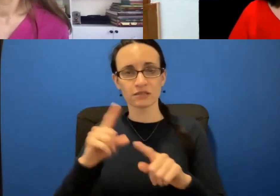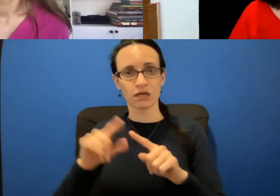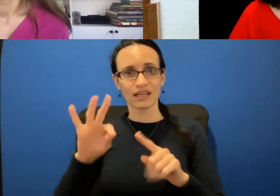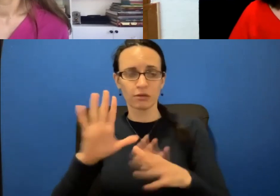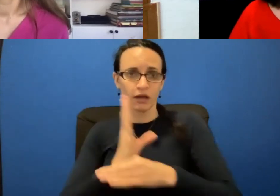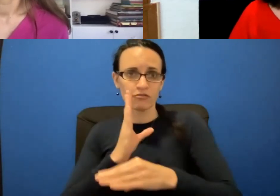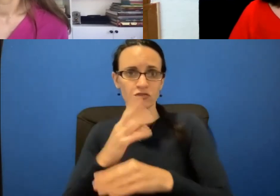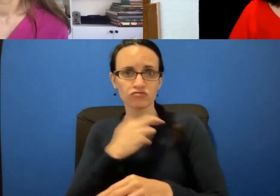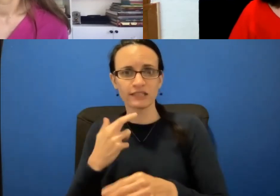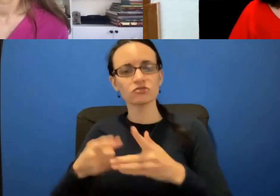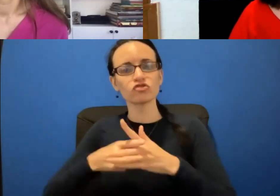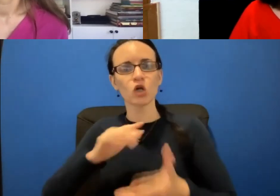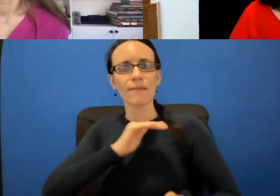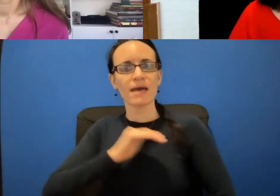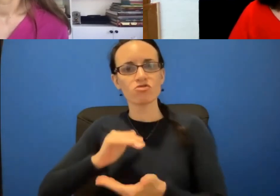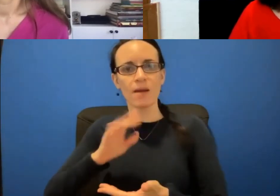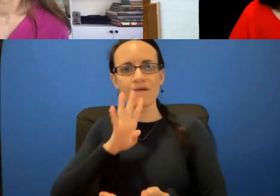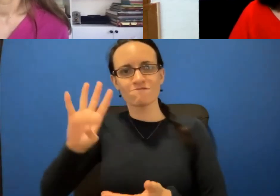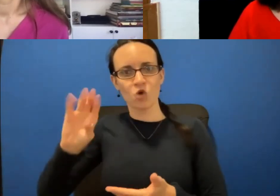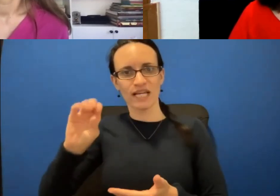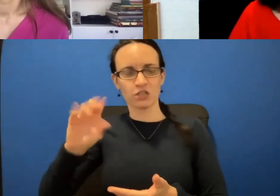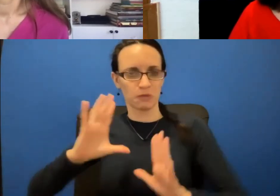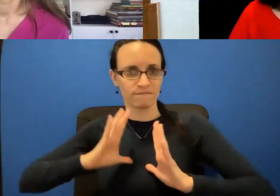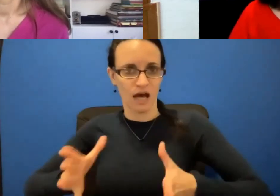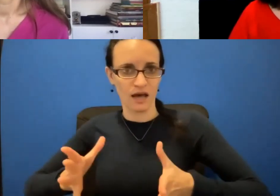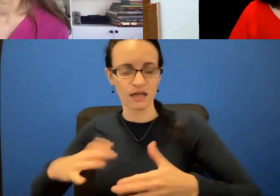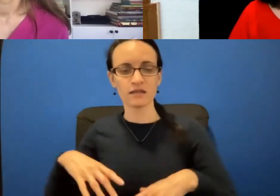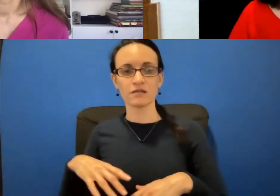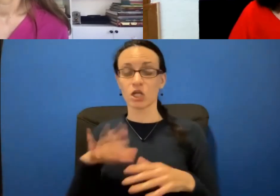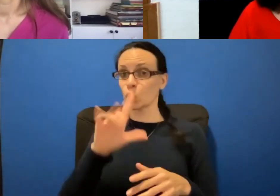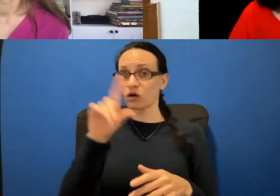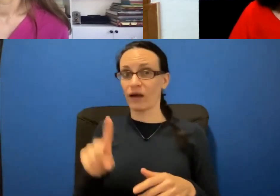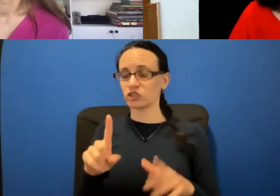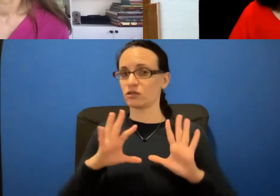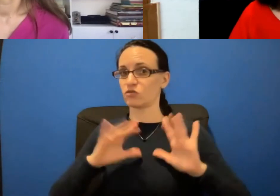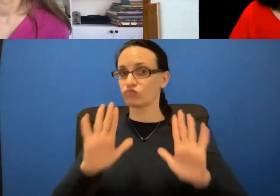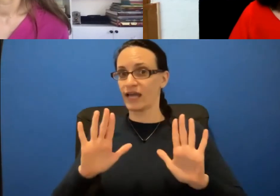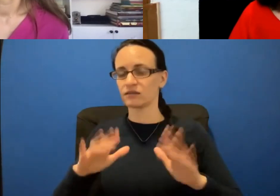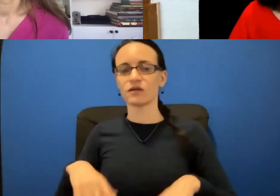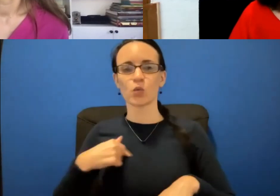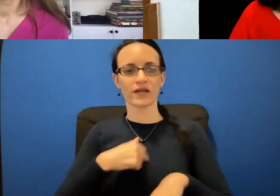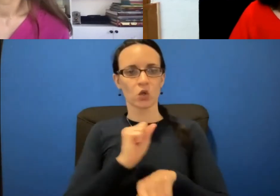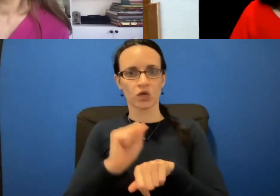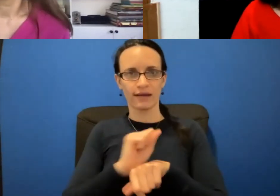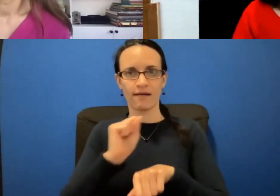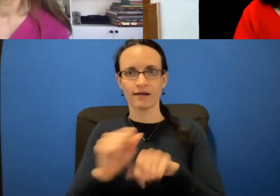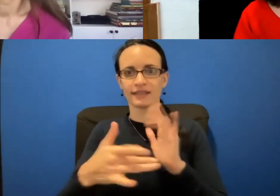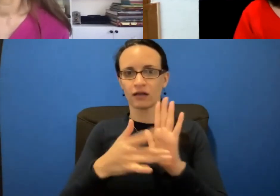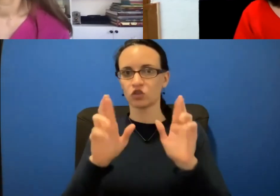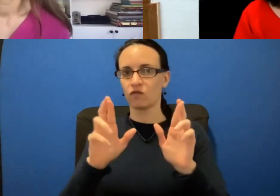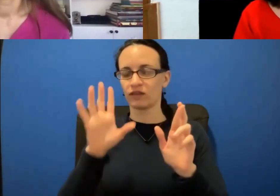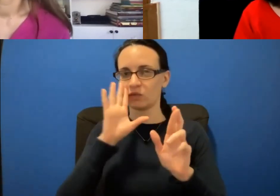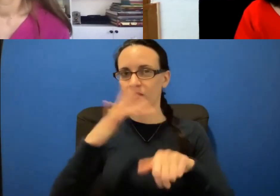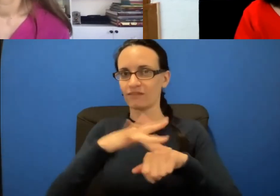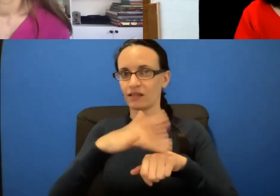But your question is excellent. And we are working on, I believe, soon to be available technology that will